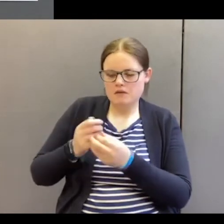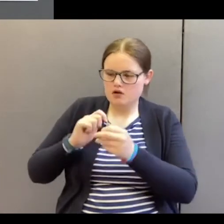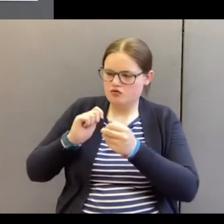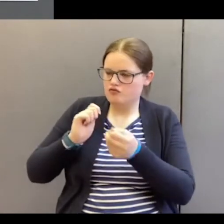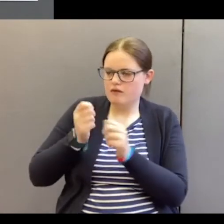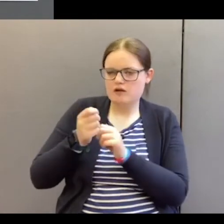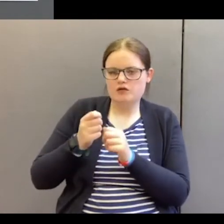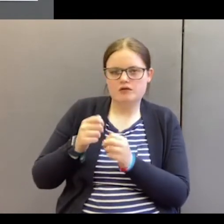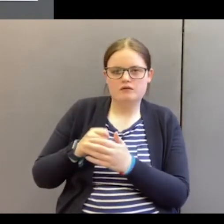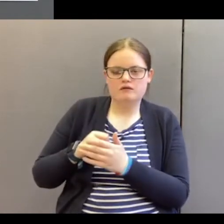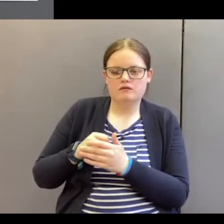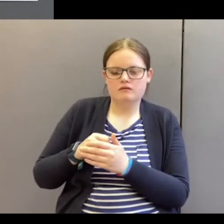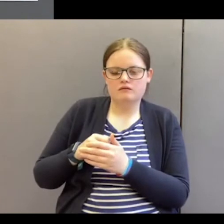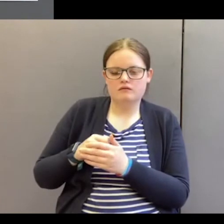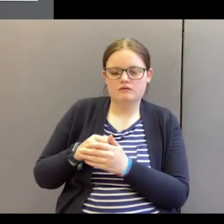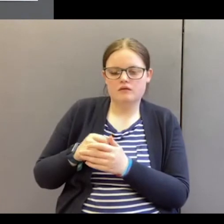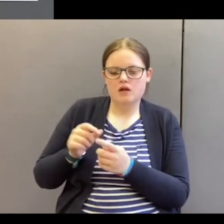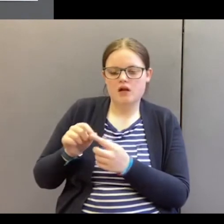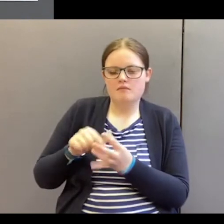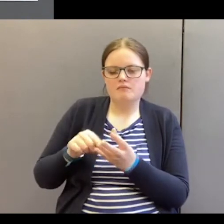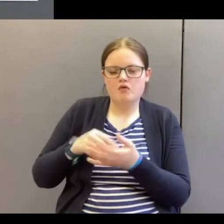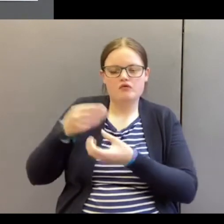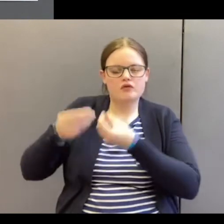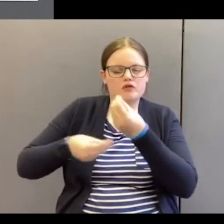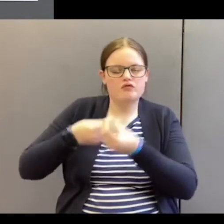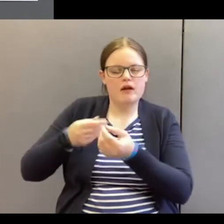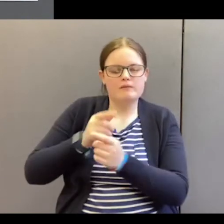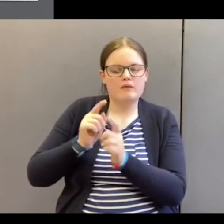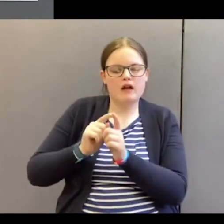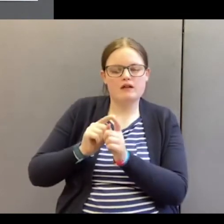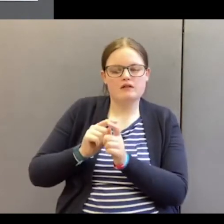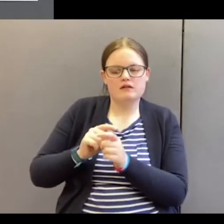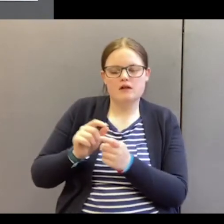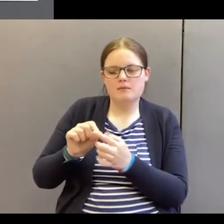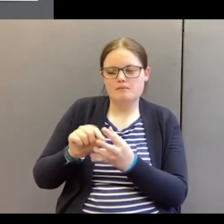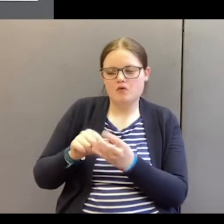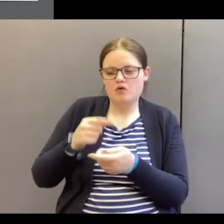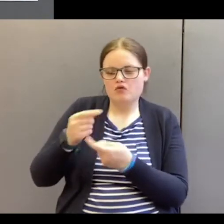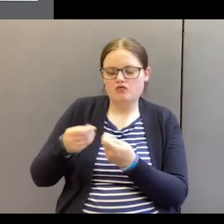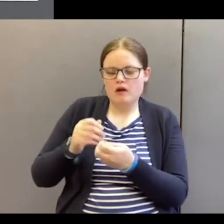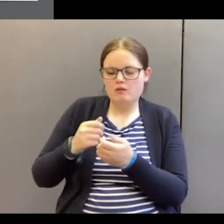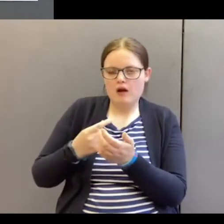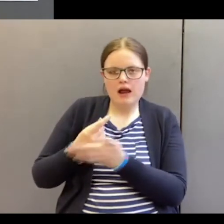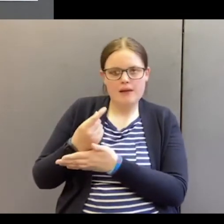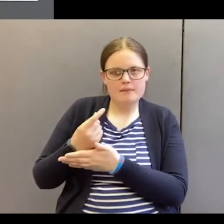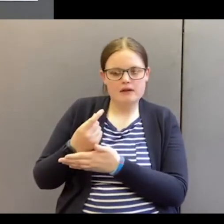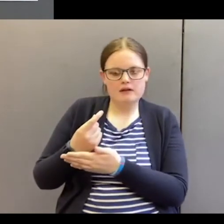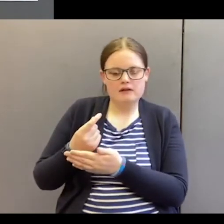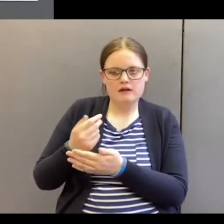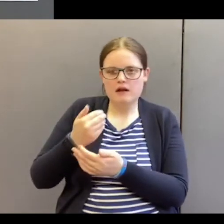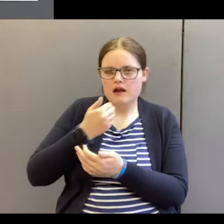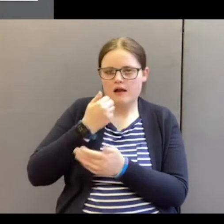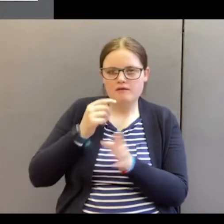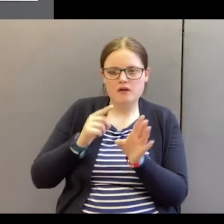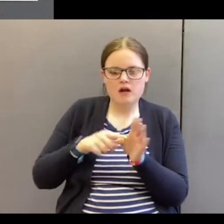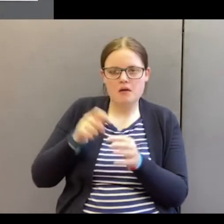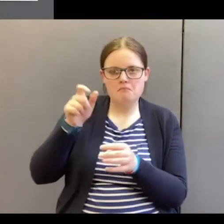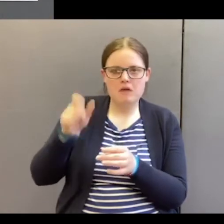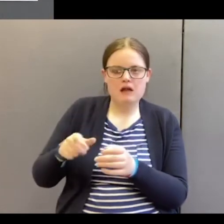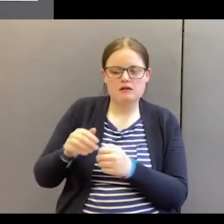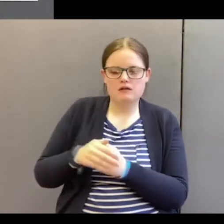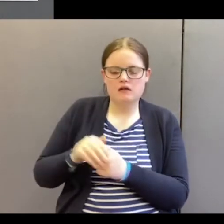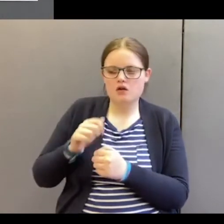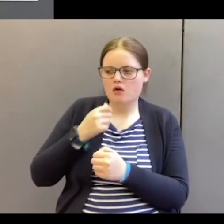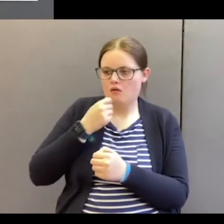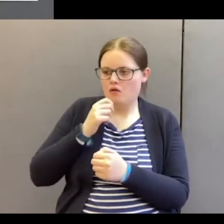that Paul is describing. He's described what's going to happen to every young person. You're going to be